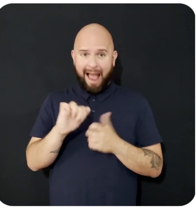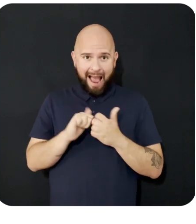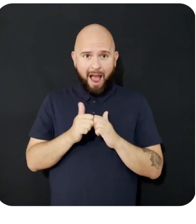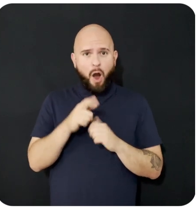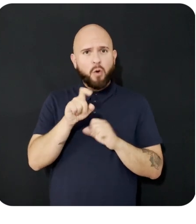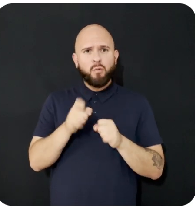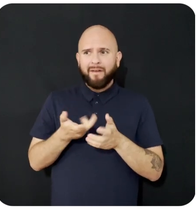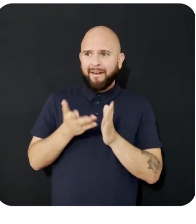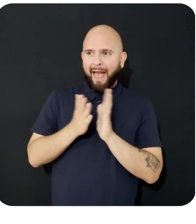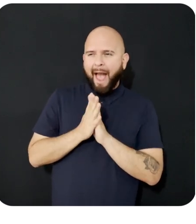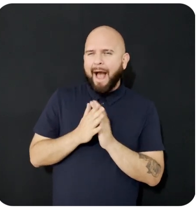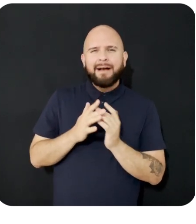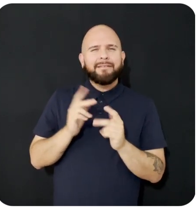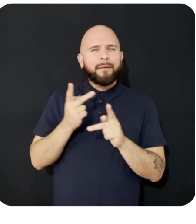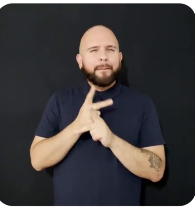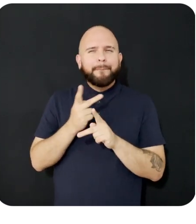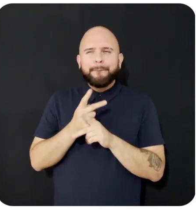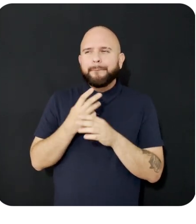math or coding question.